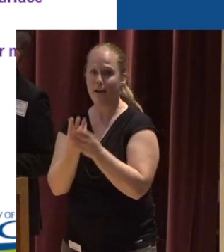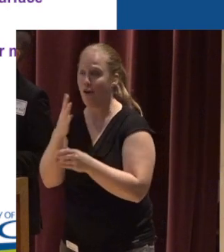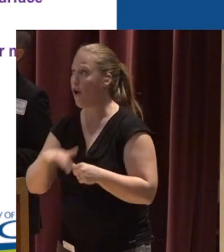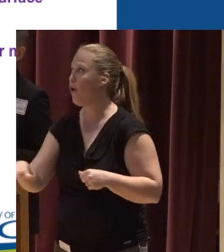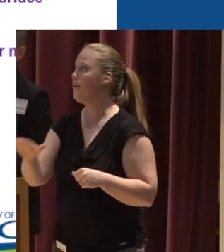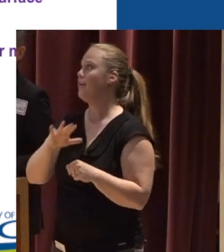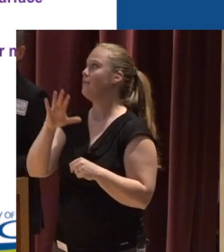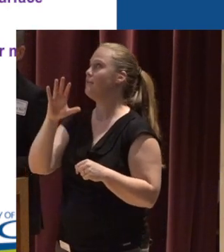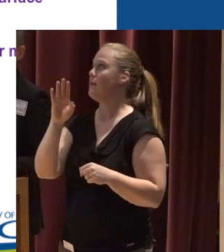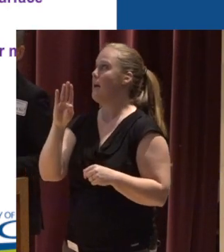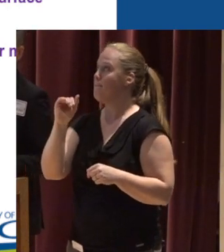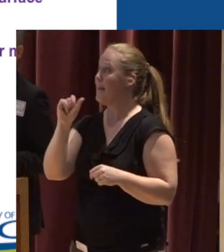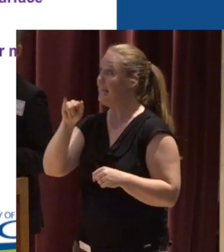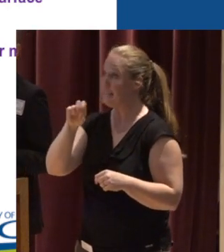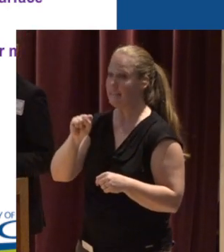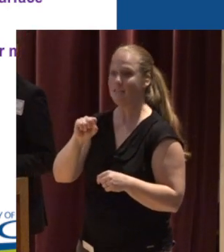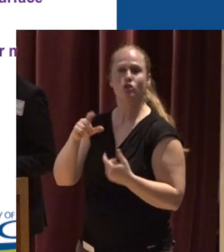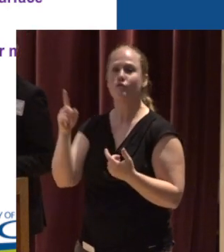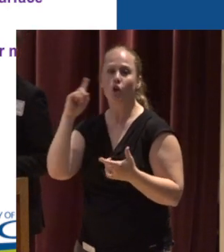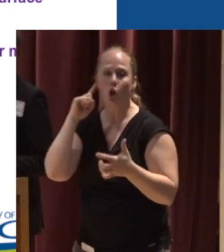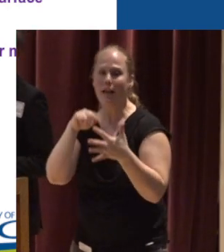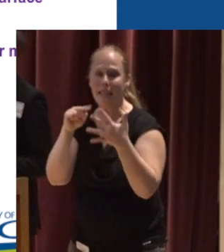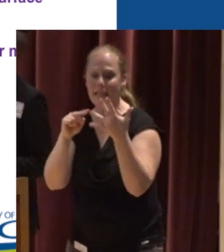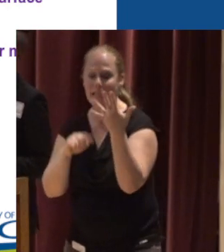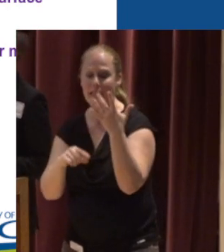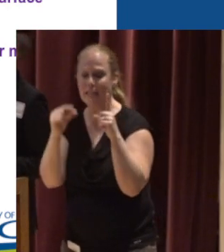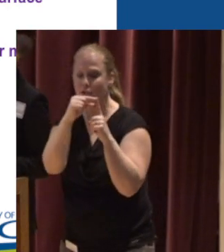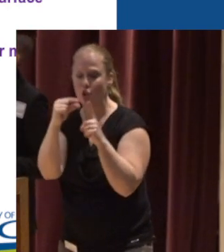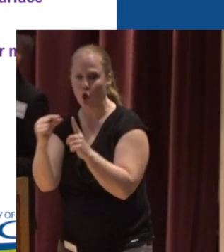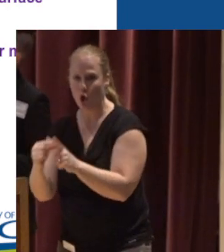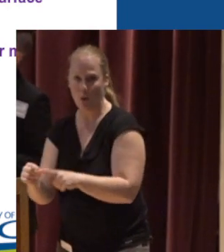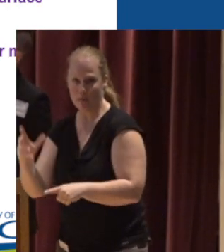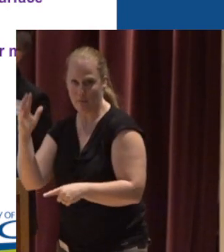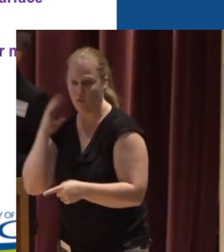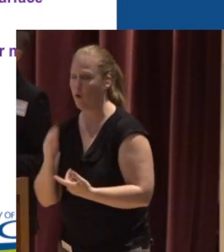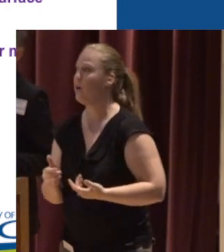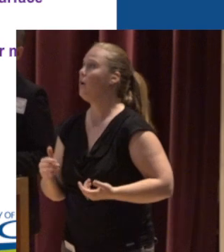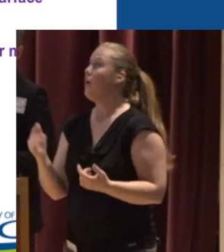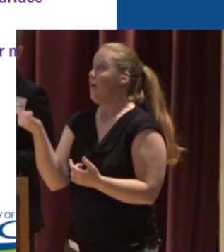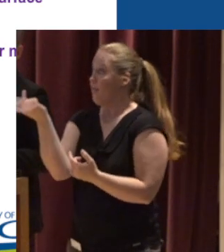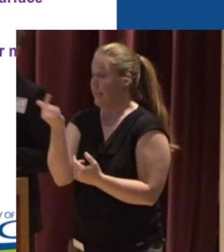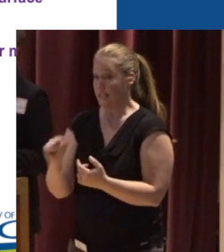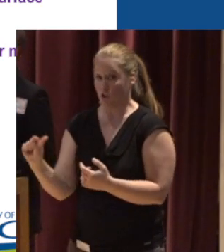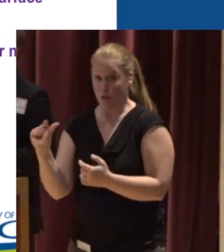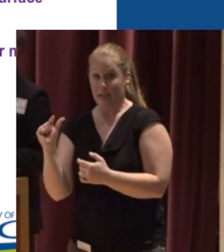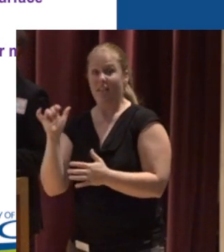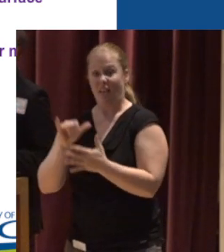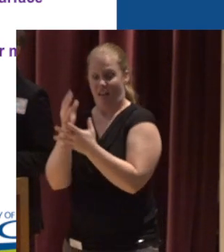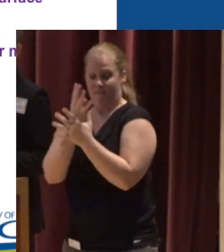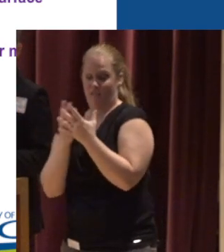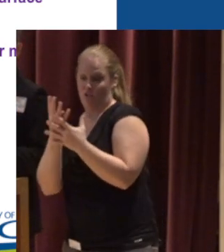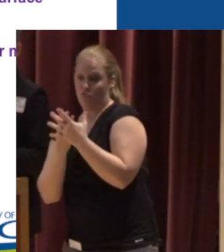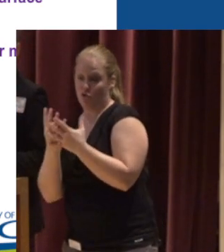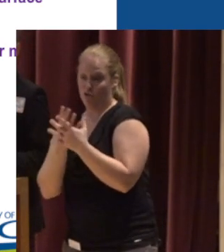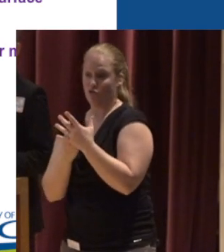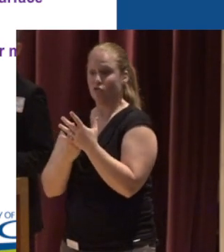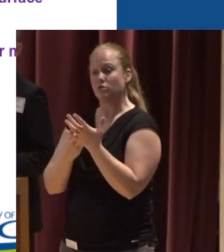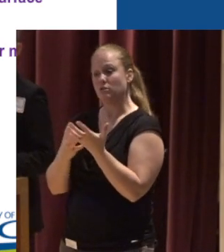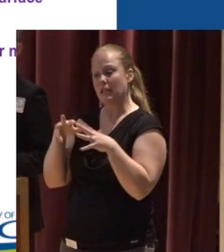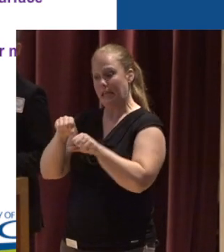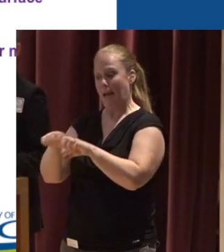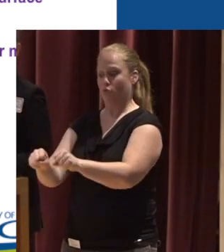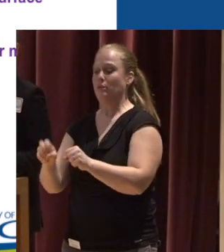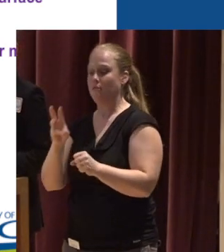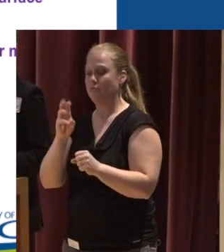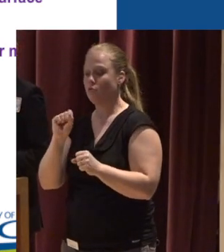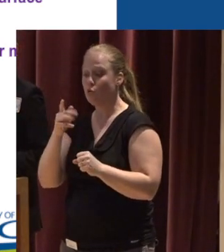planters These are all probably things that you have heard at one point or the other These green facilities work by filtering, infiltrating, and capturing